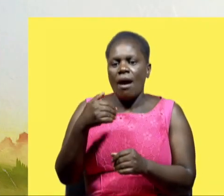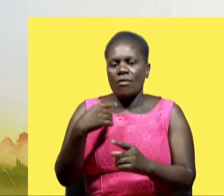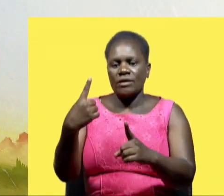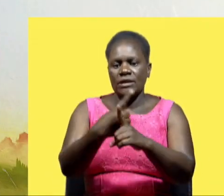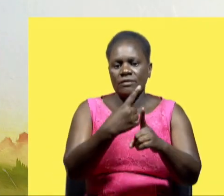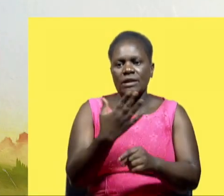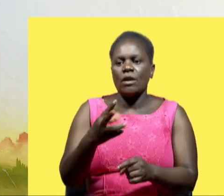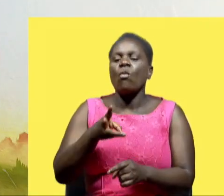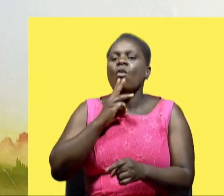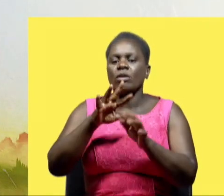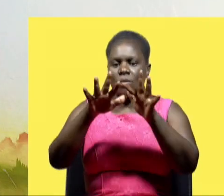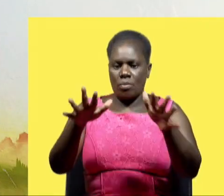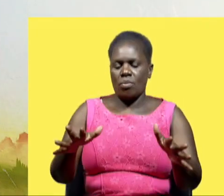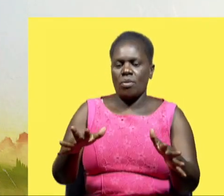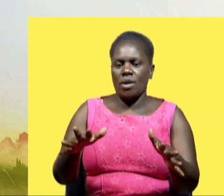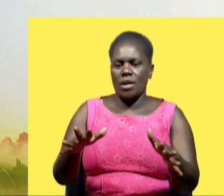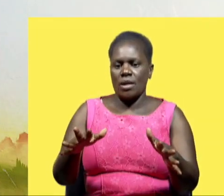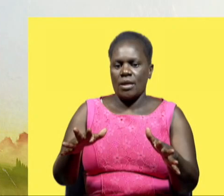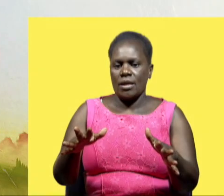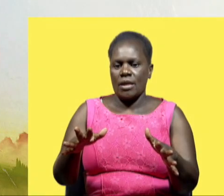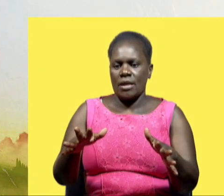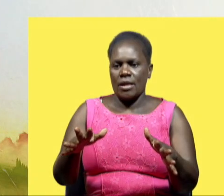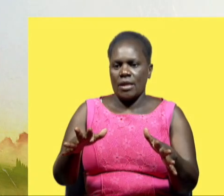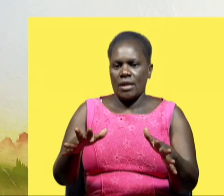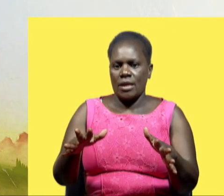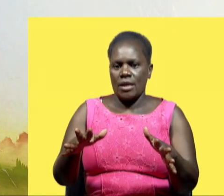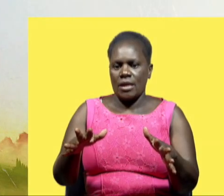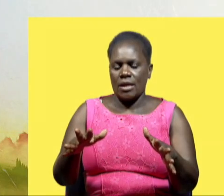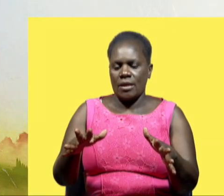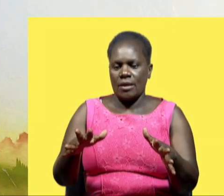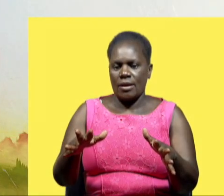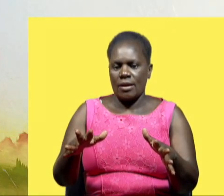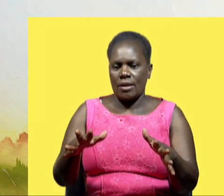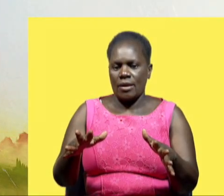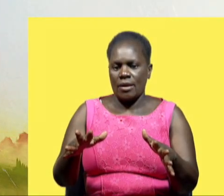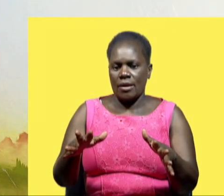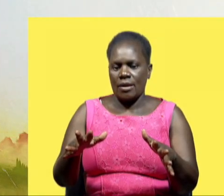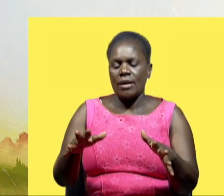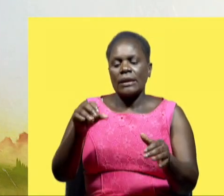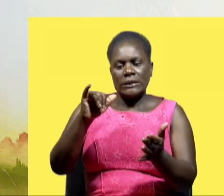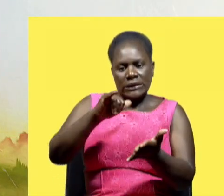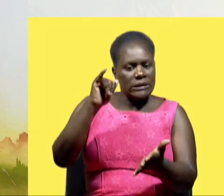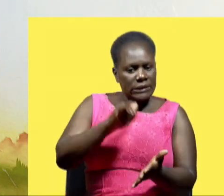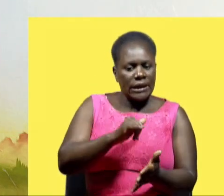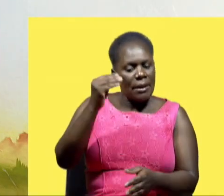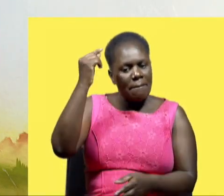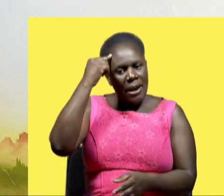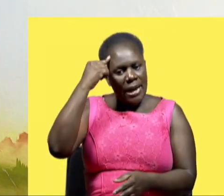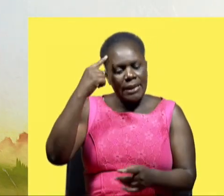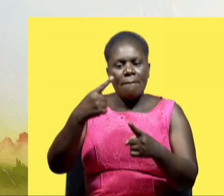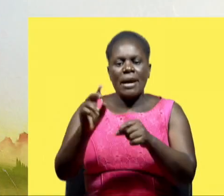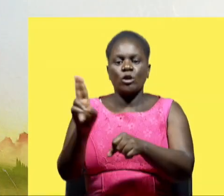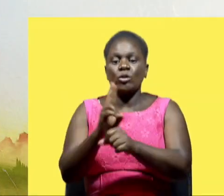is found in in ocean that is something that is it doesn't exist in in their mind but